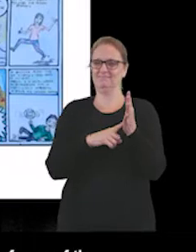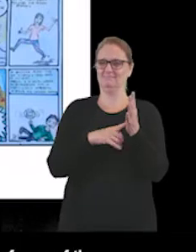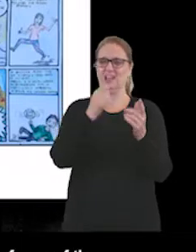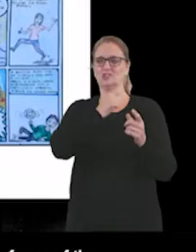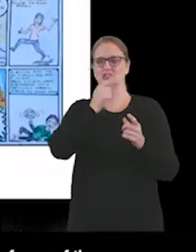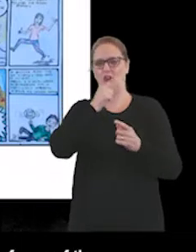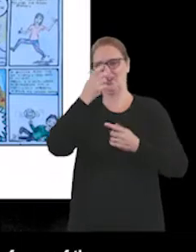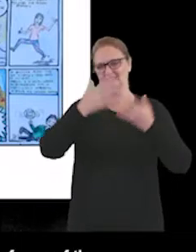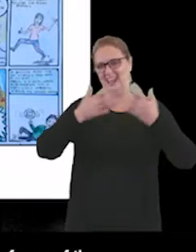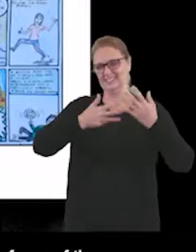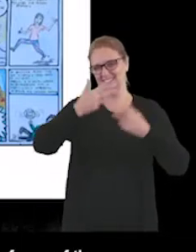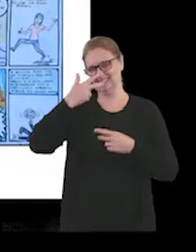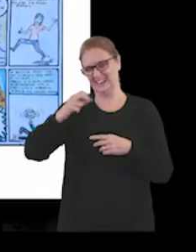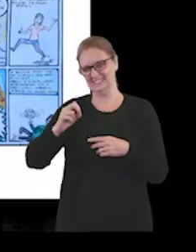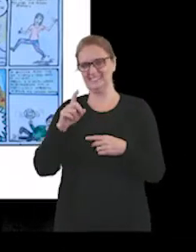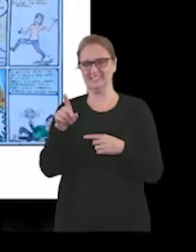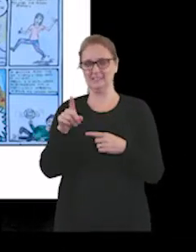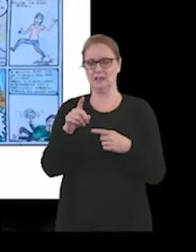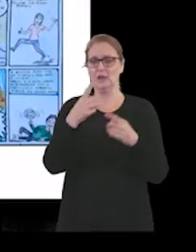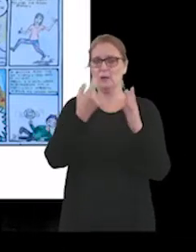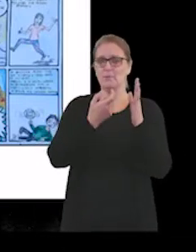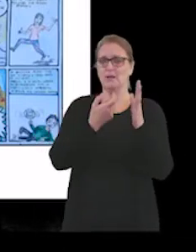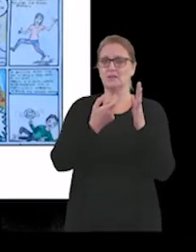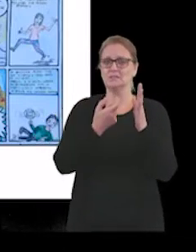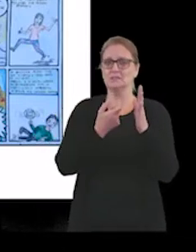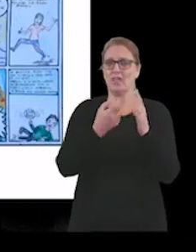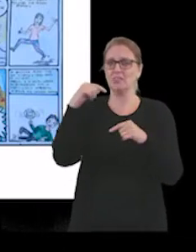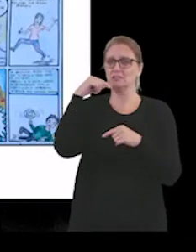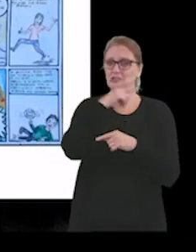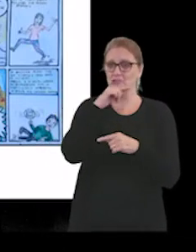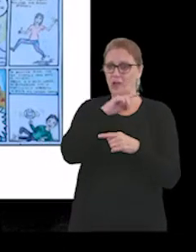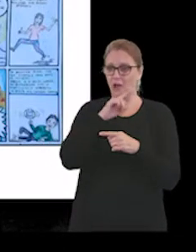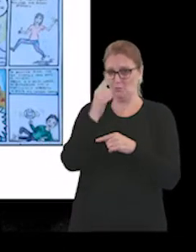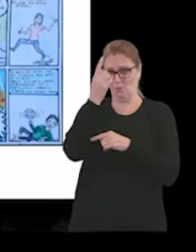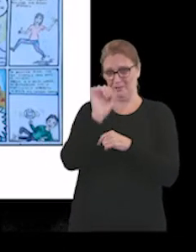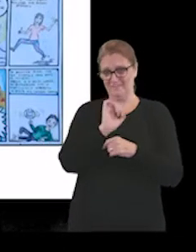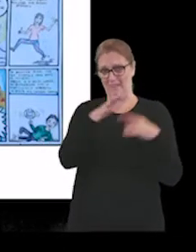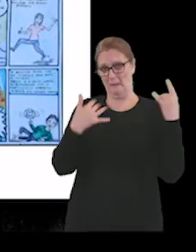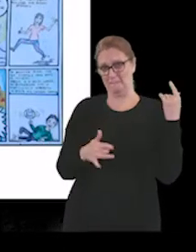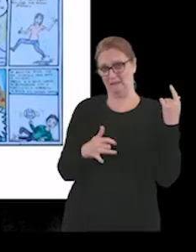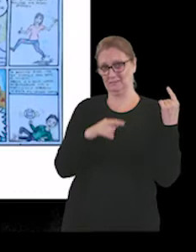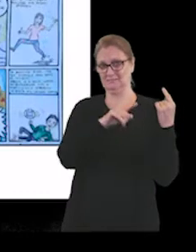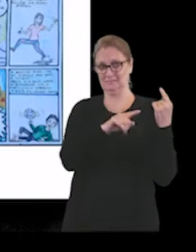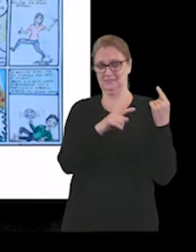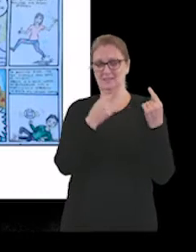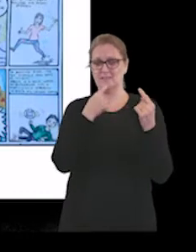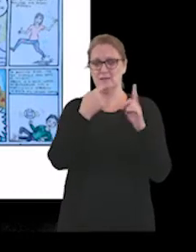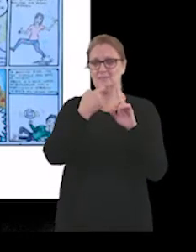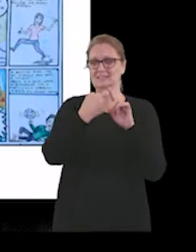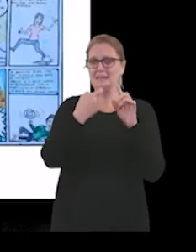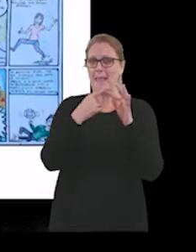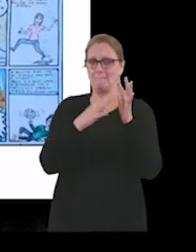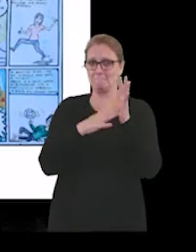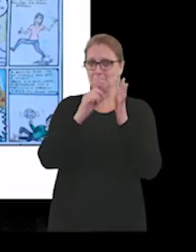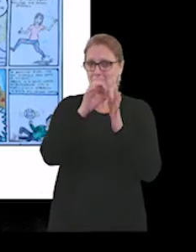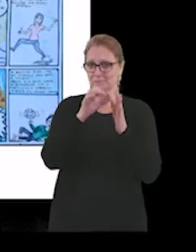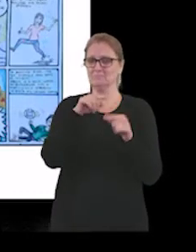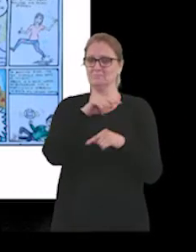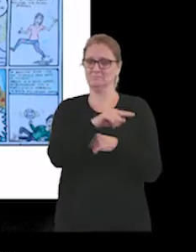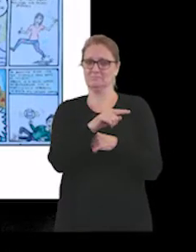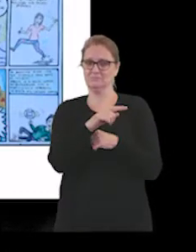founders of said band, did an amazing documentary about male suicide. And